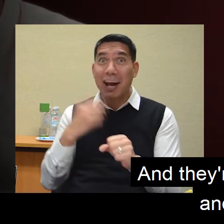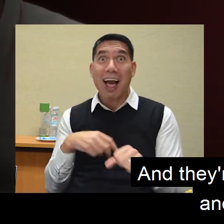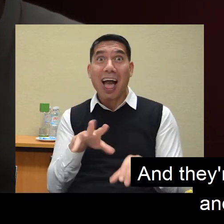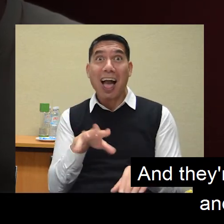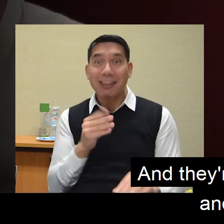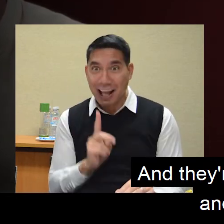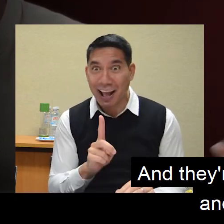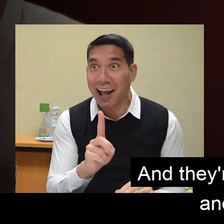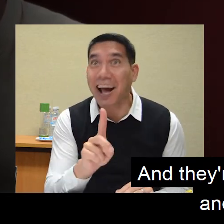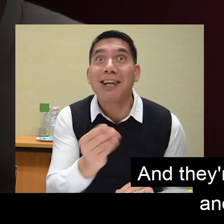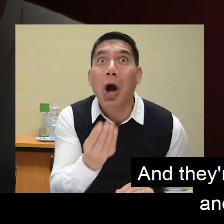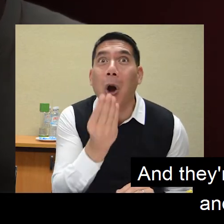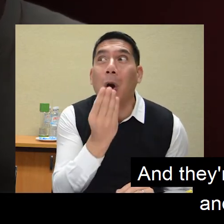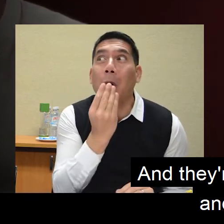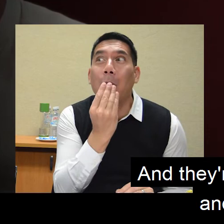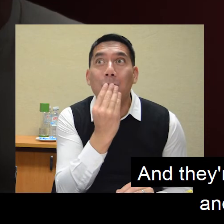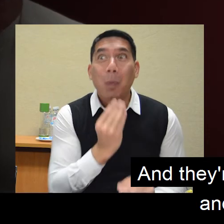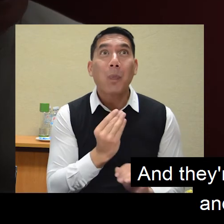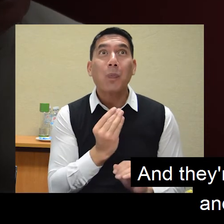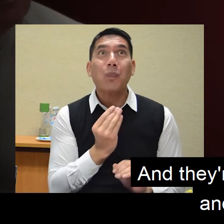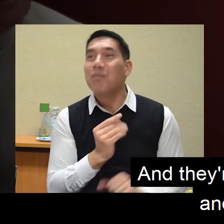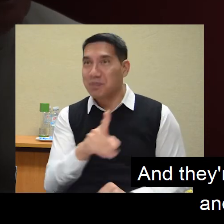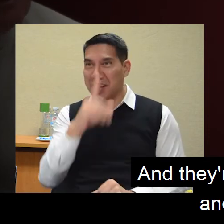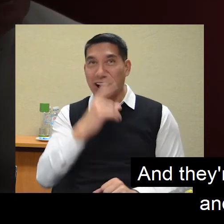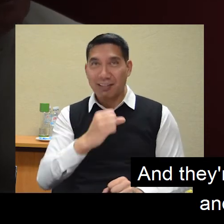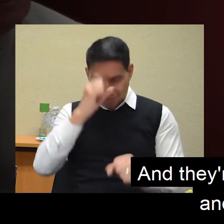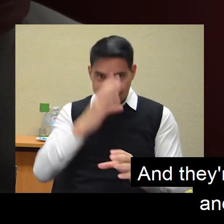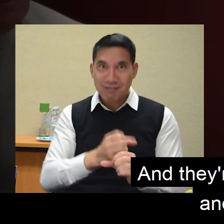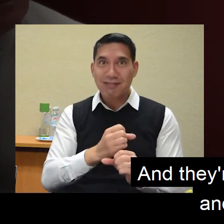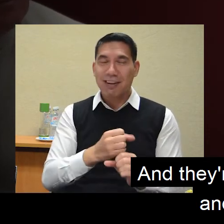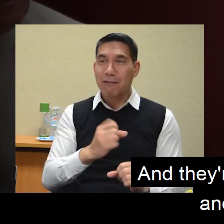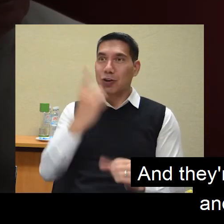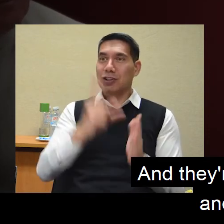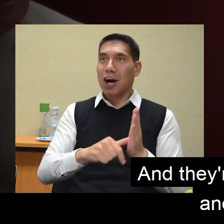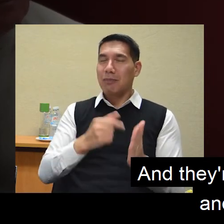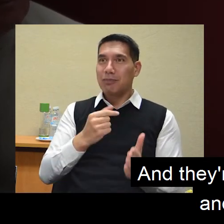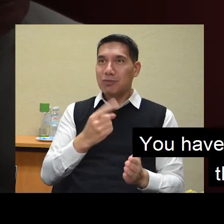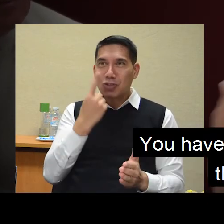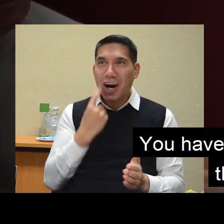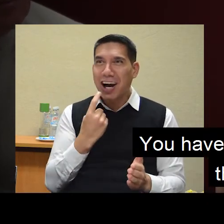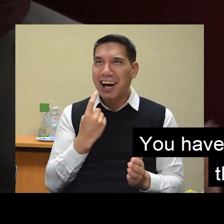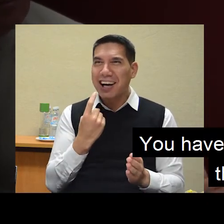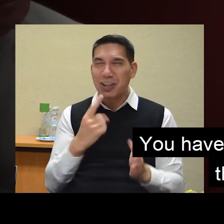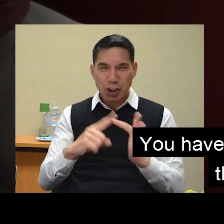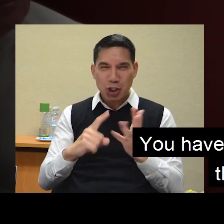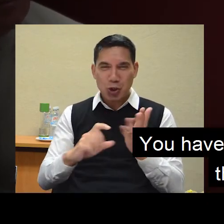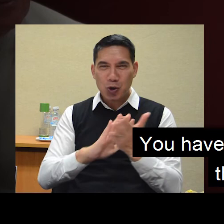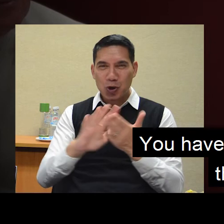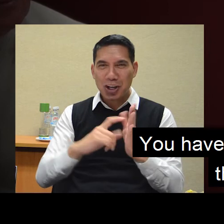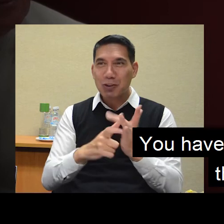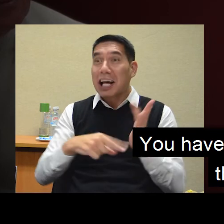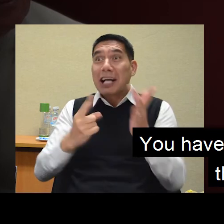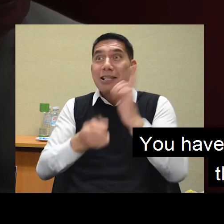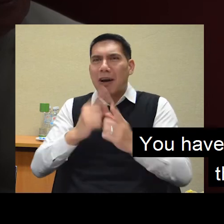and they're able to make their first Eucharist, you have to really explain that